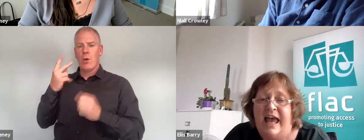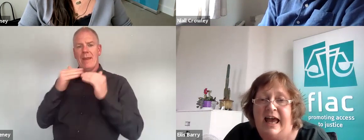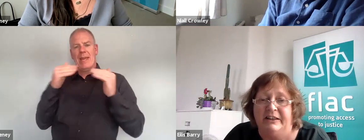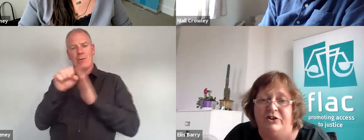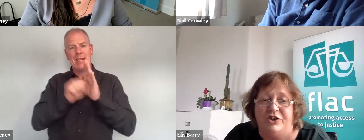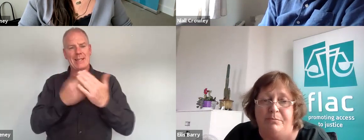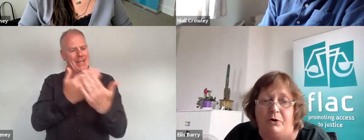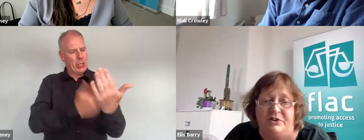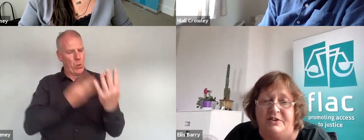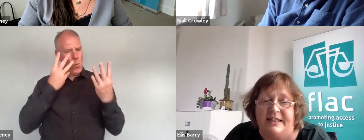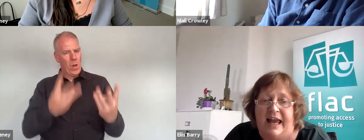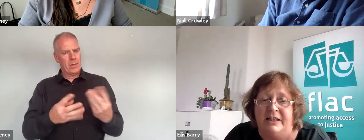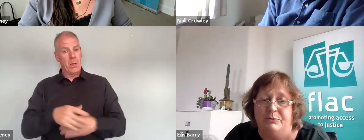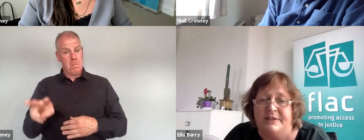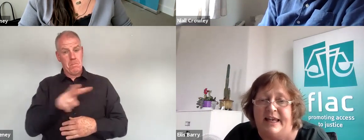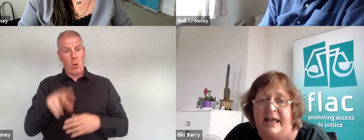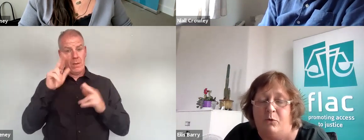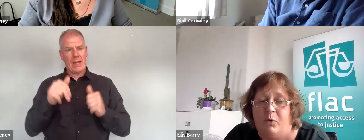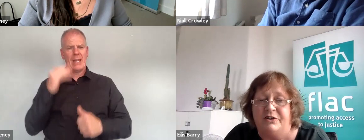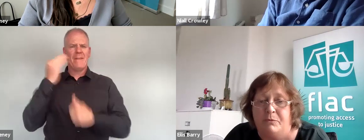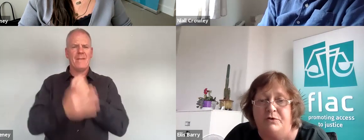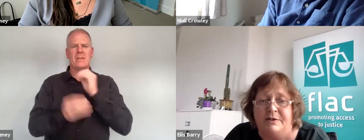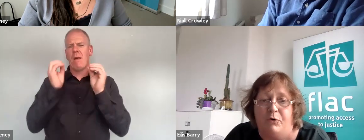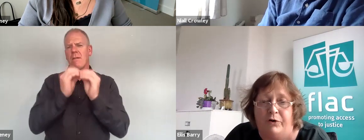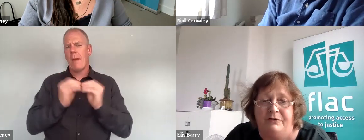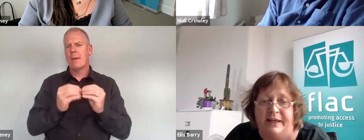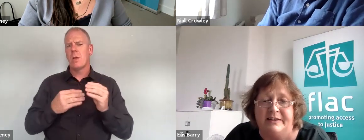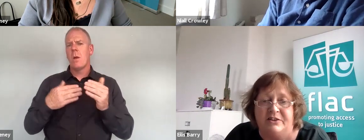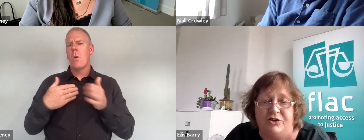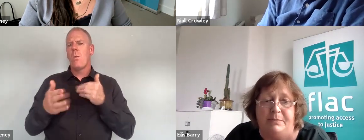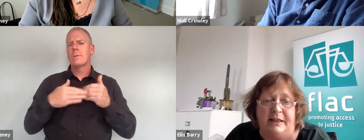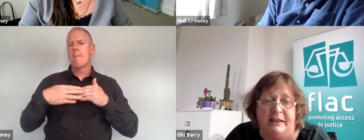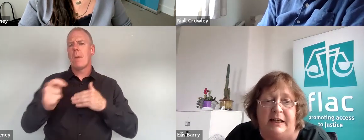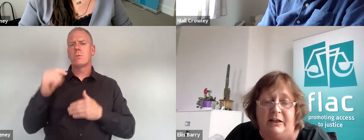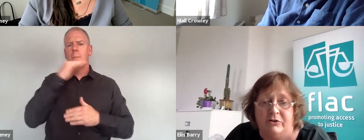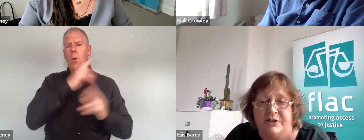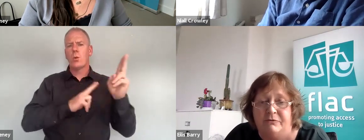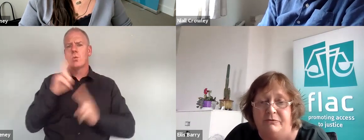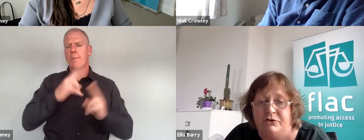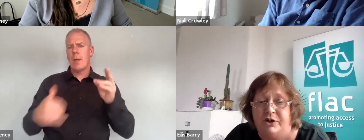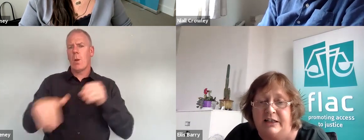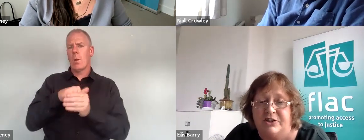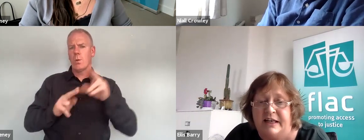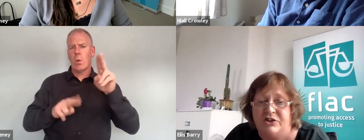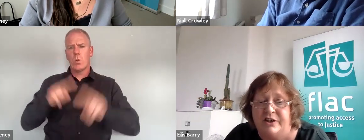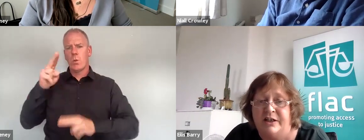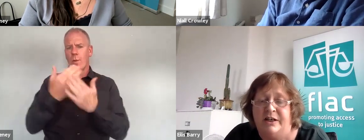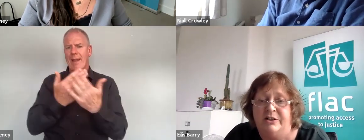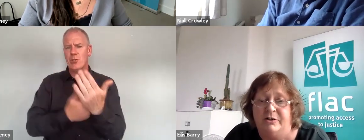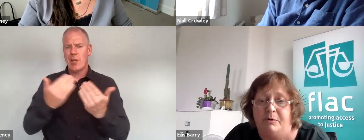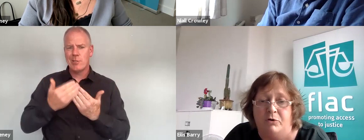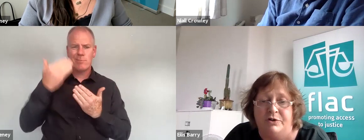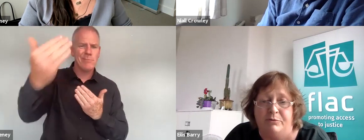and could you both just end with saying what are the most important things that should be included in future legislation